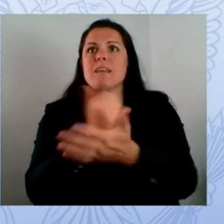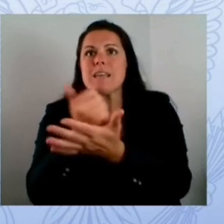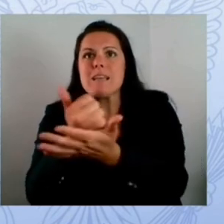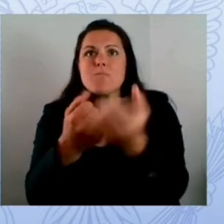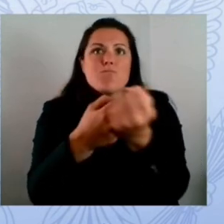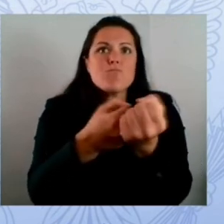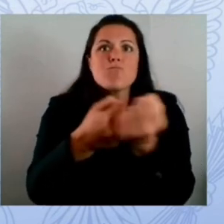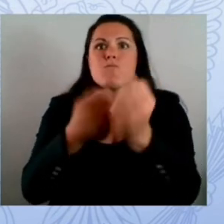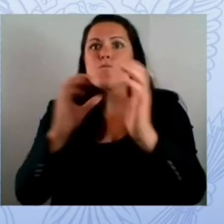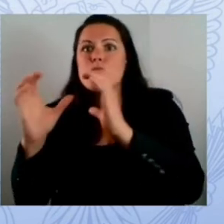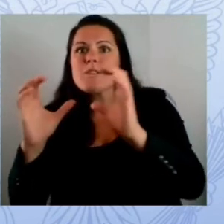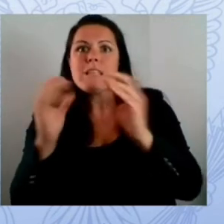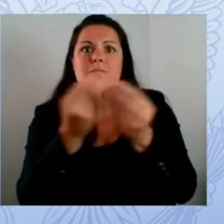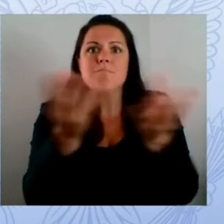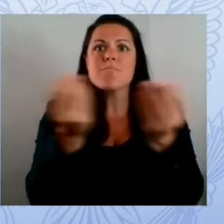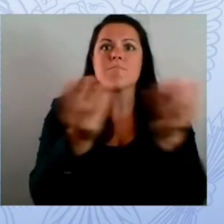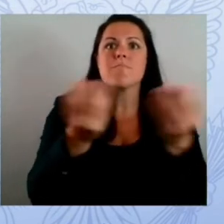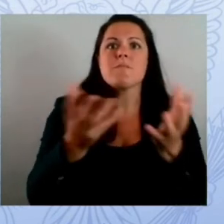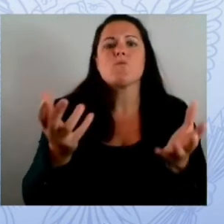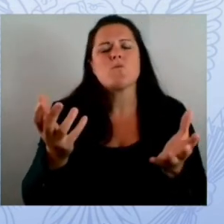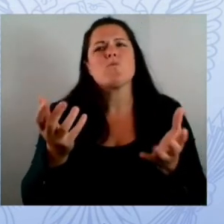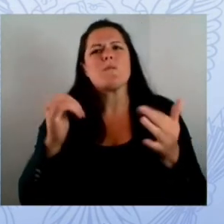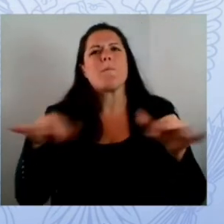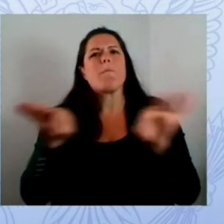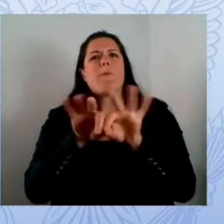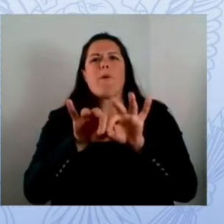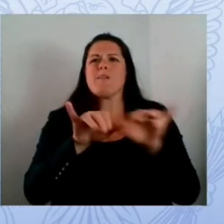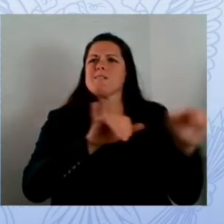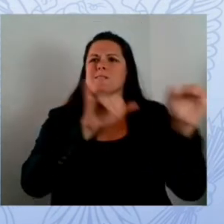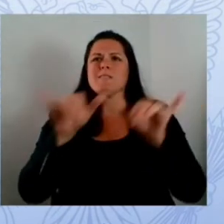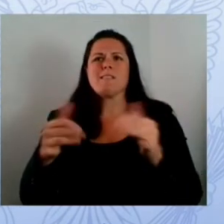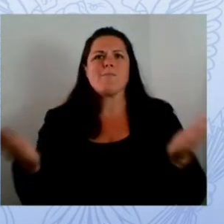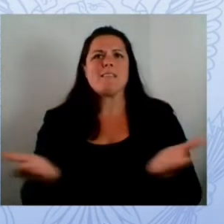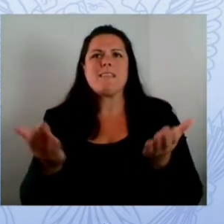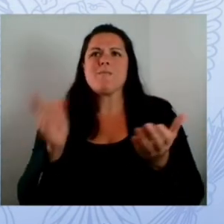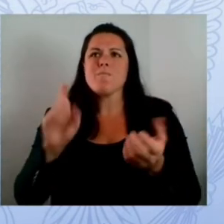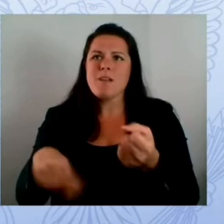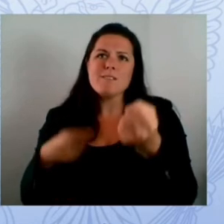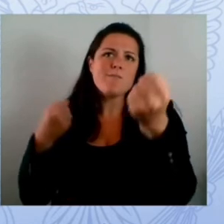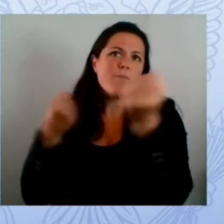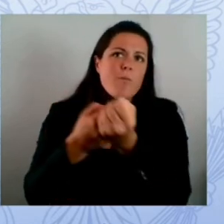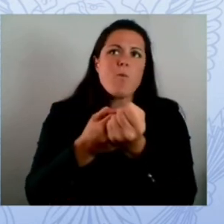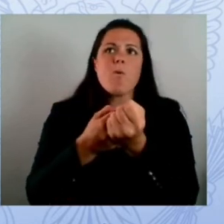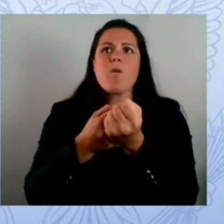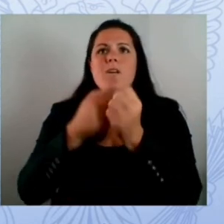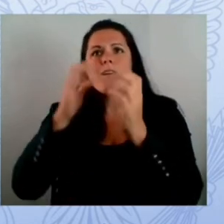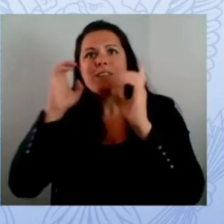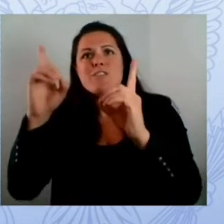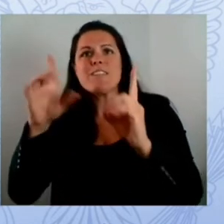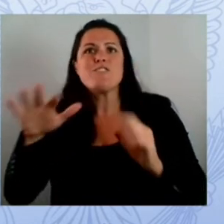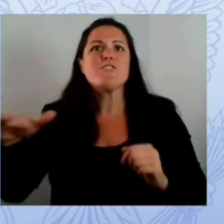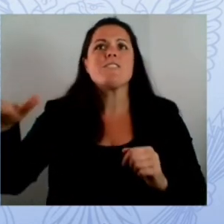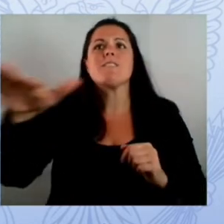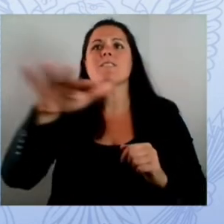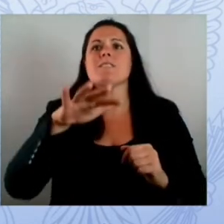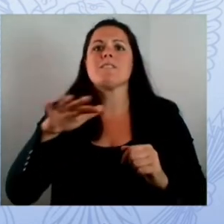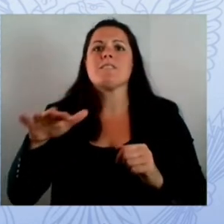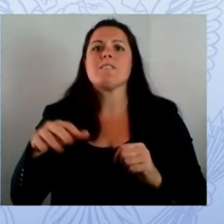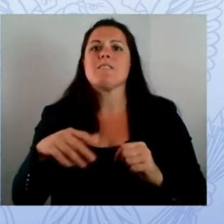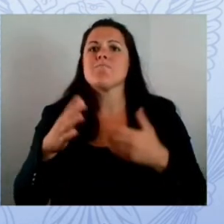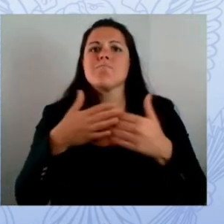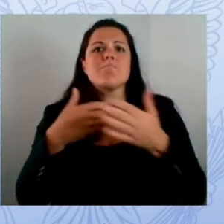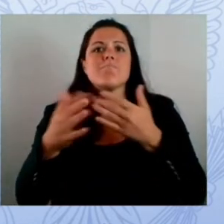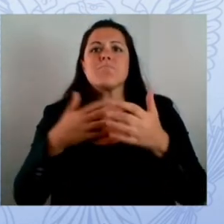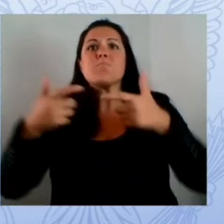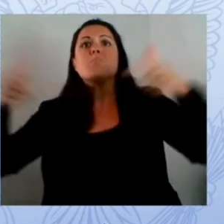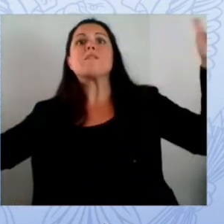able to support the field small rural urban tribal all across the country everybody needs support